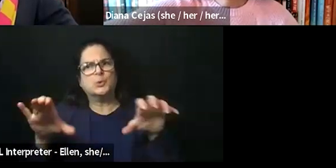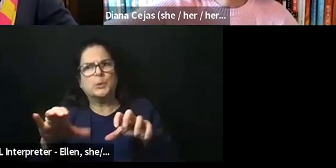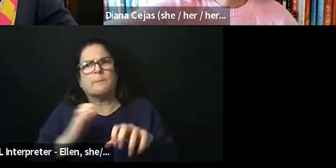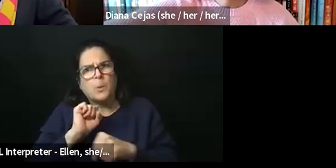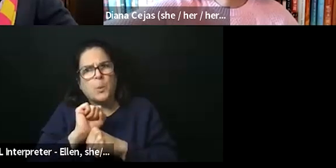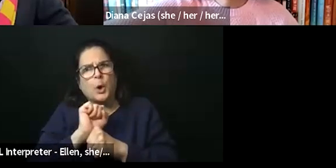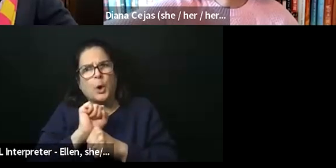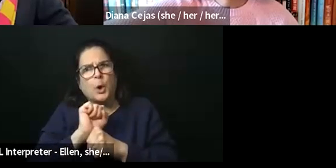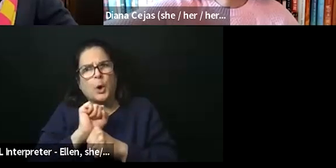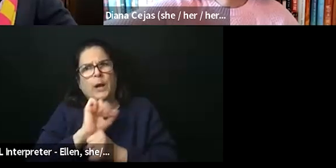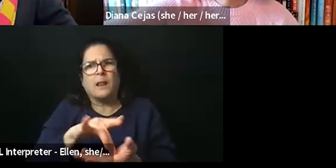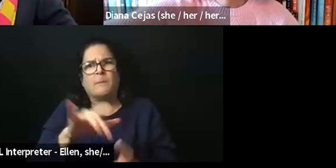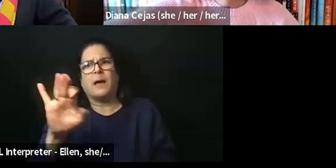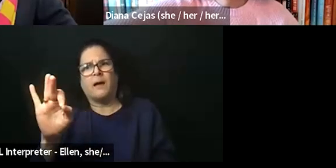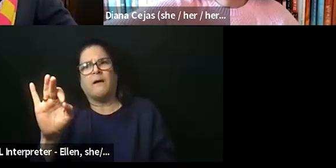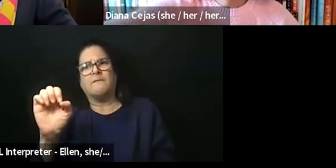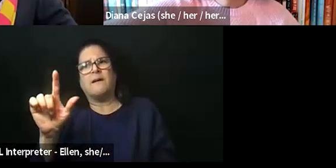hard for me to keep that a secret.